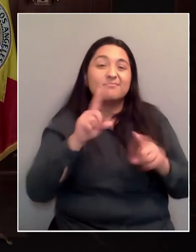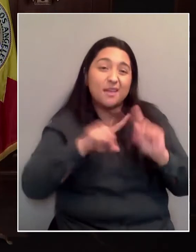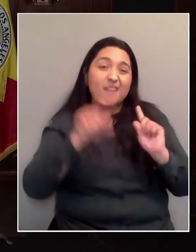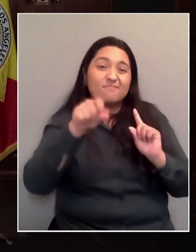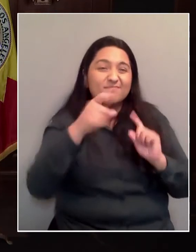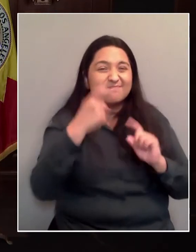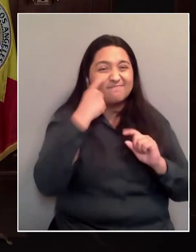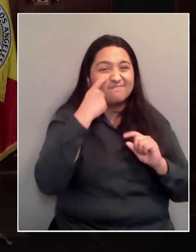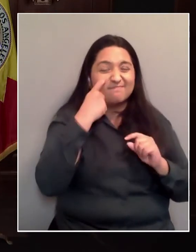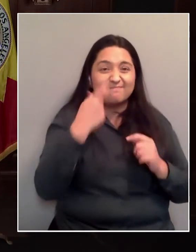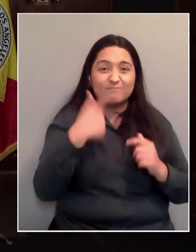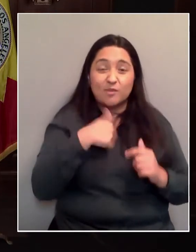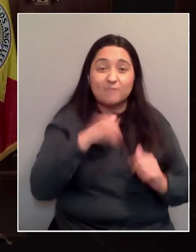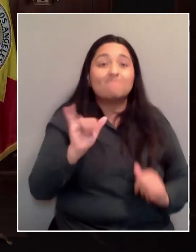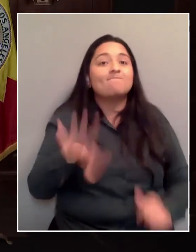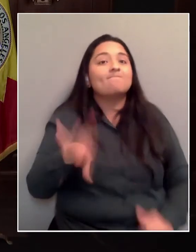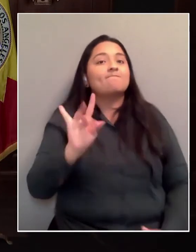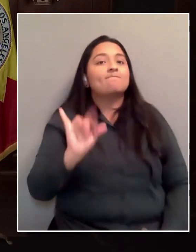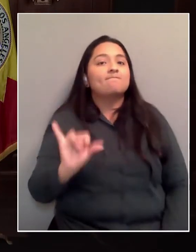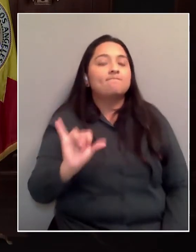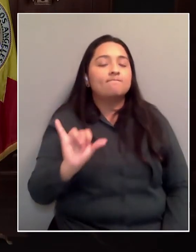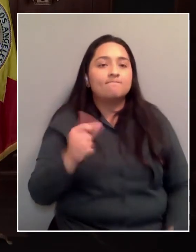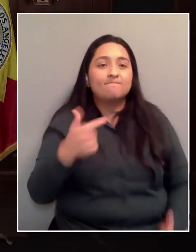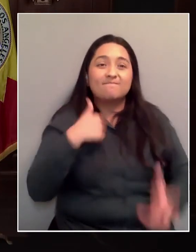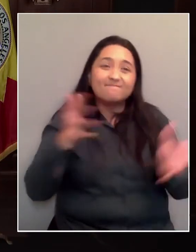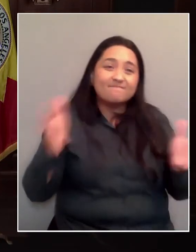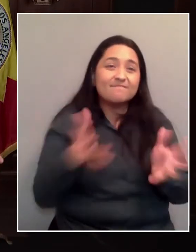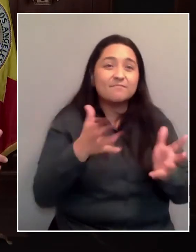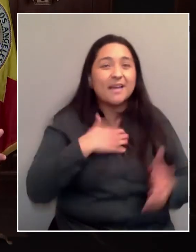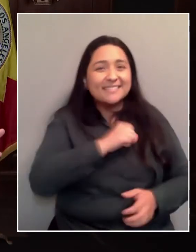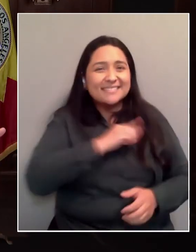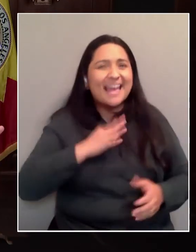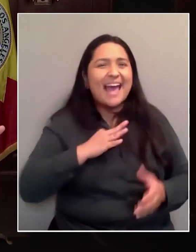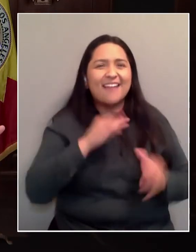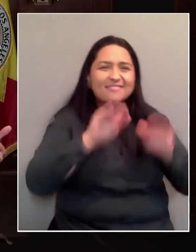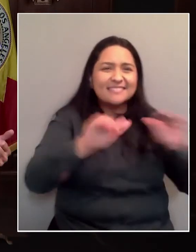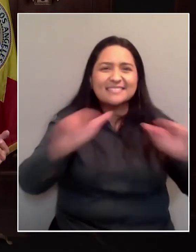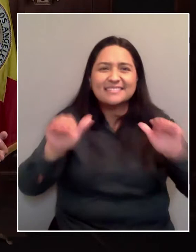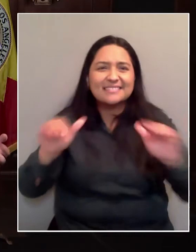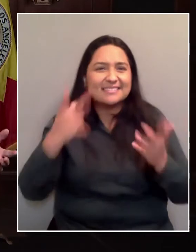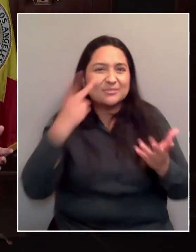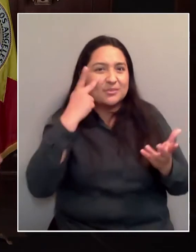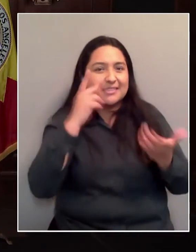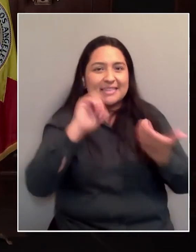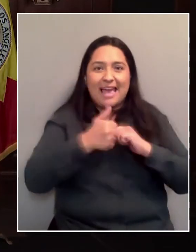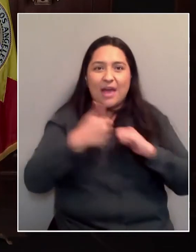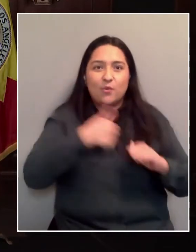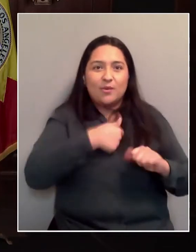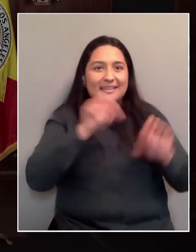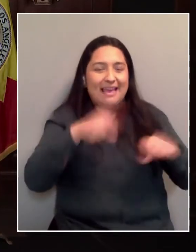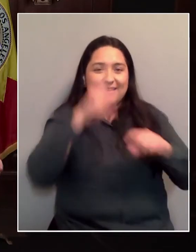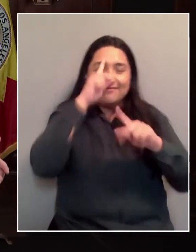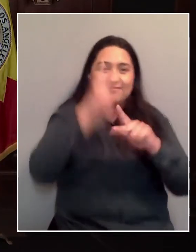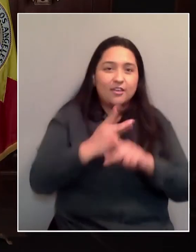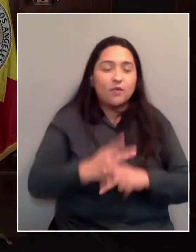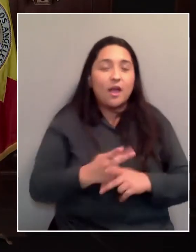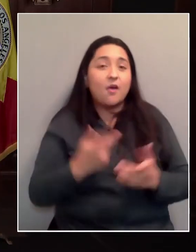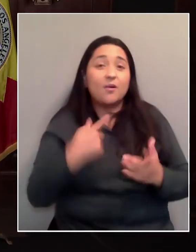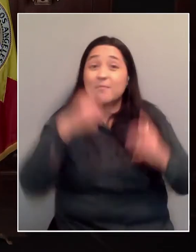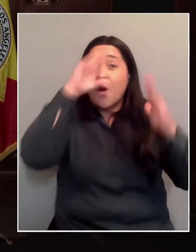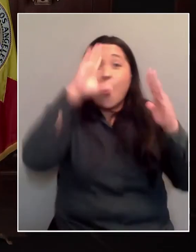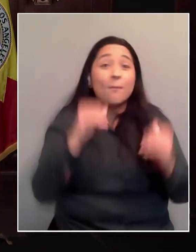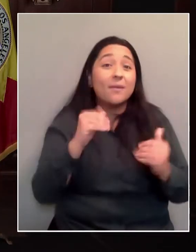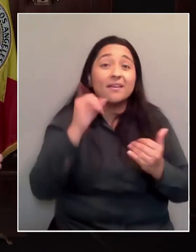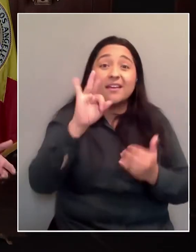pushed my staff all day long to see what we could stretch out. And I'm hoping that there's some federal official out there, some state official